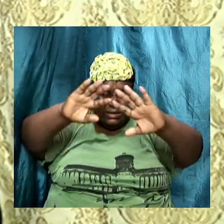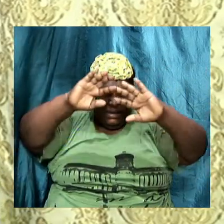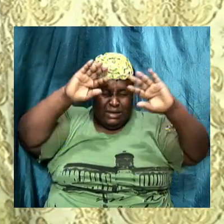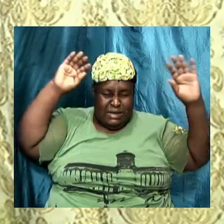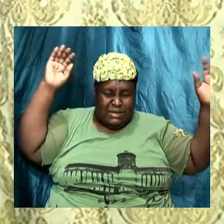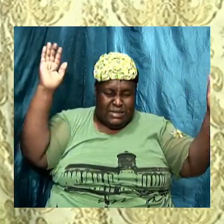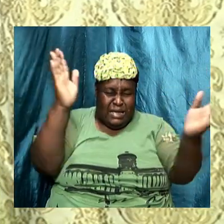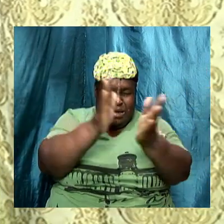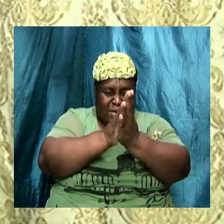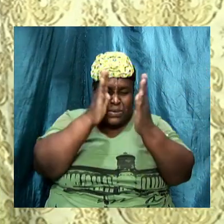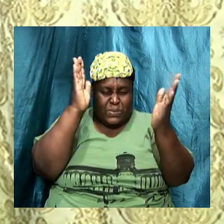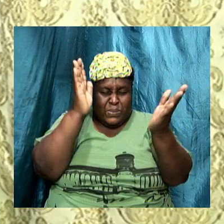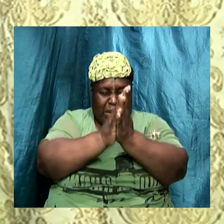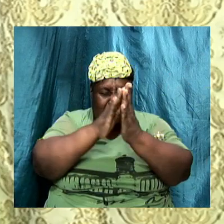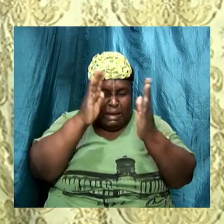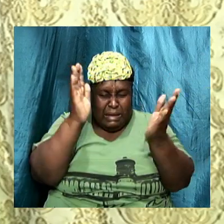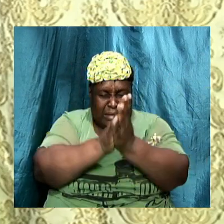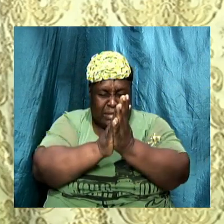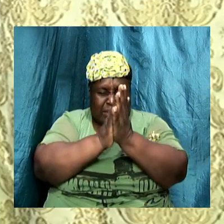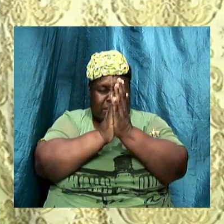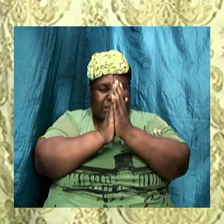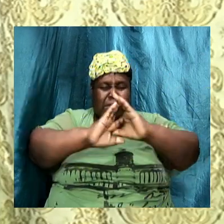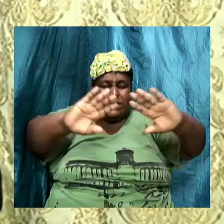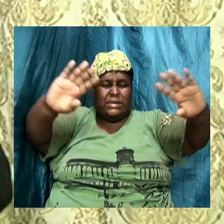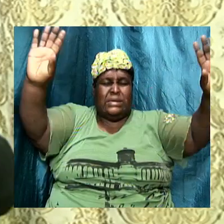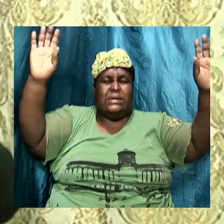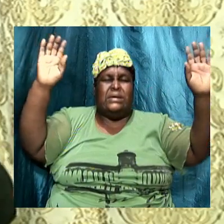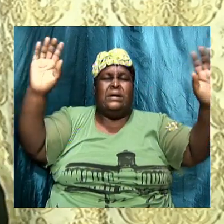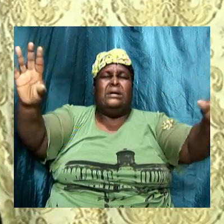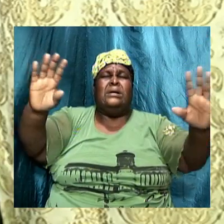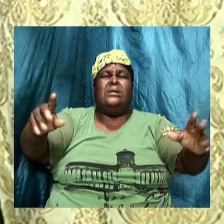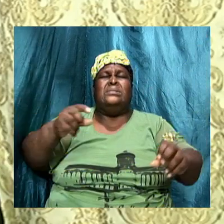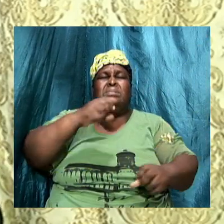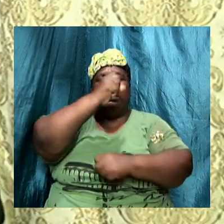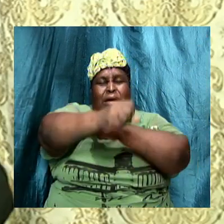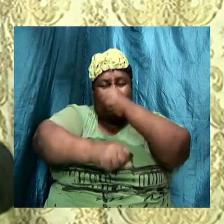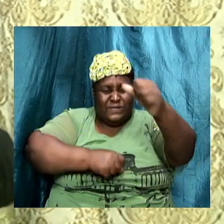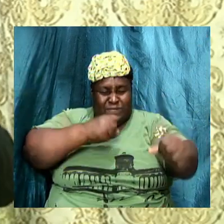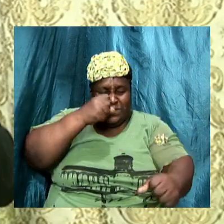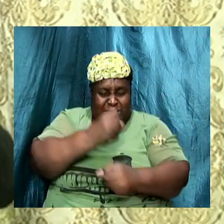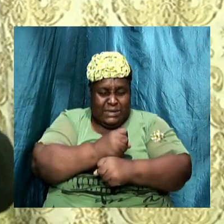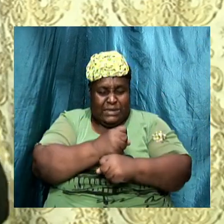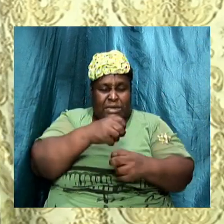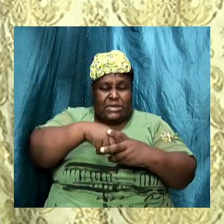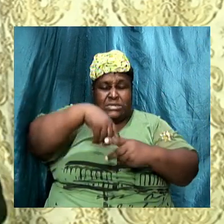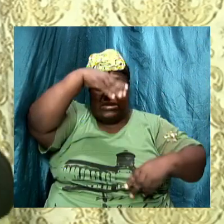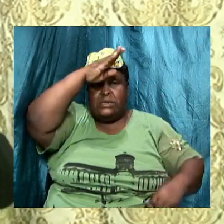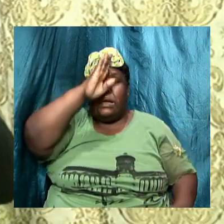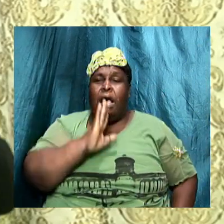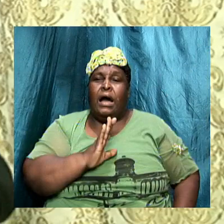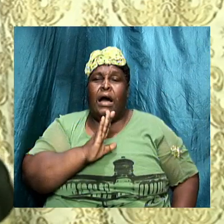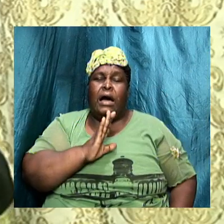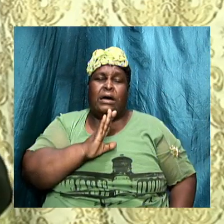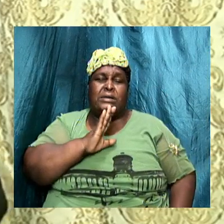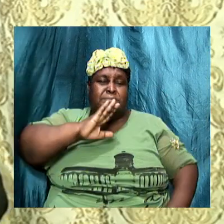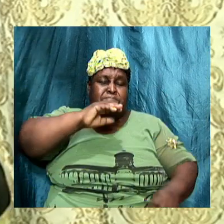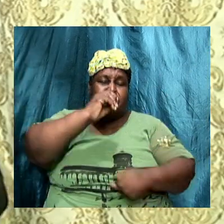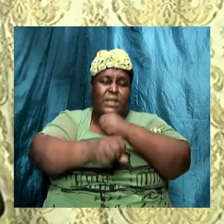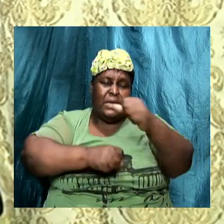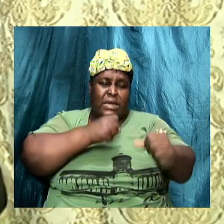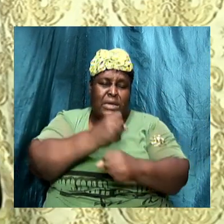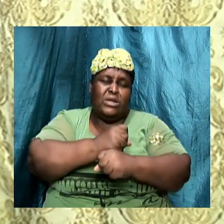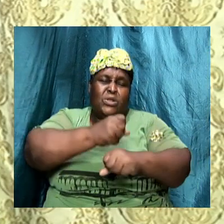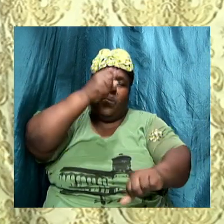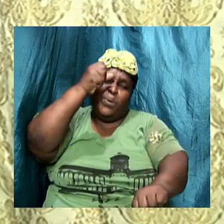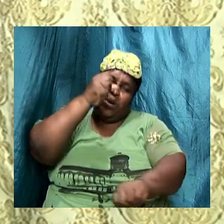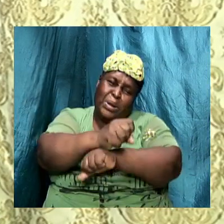hallelujah but I want somebody to know tonight that you must be confident in God and confident in the work that God has